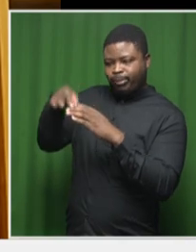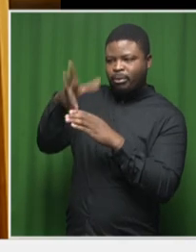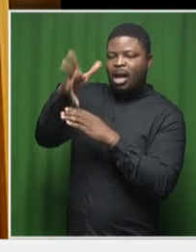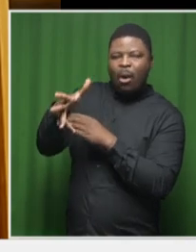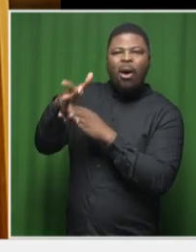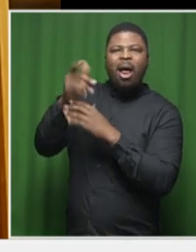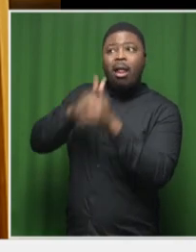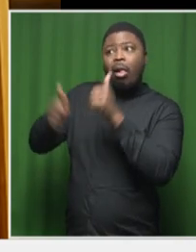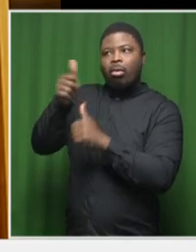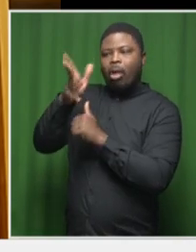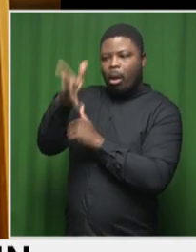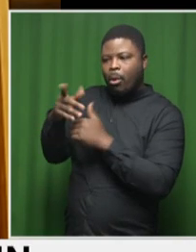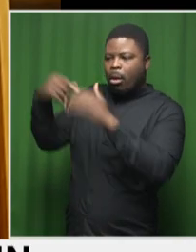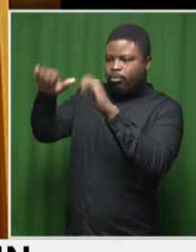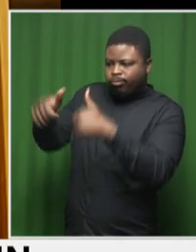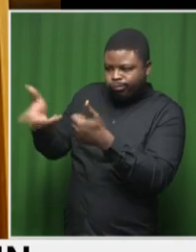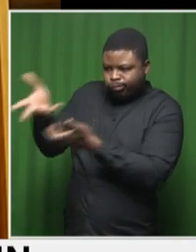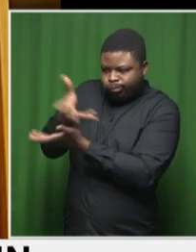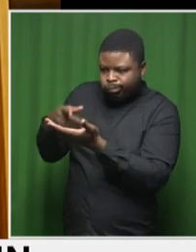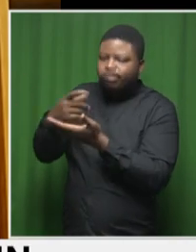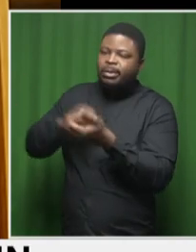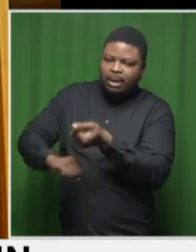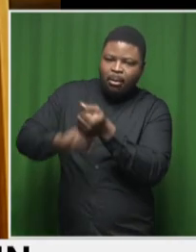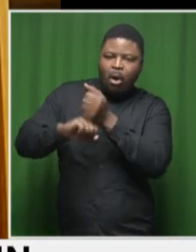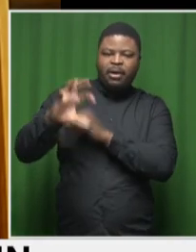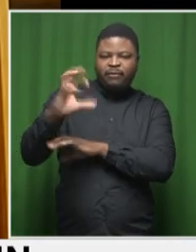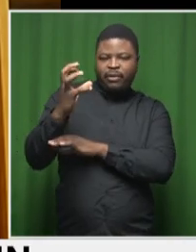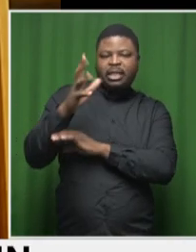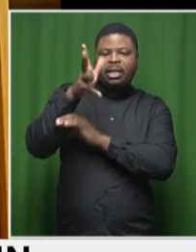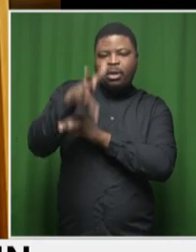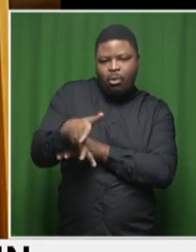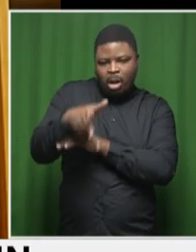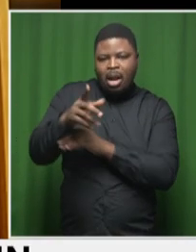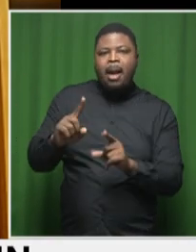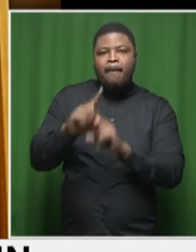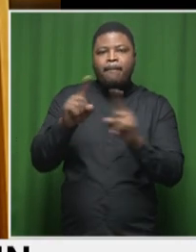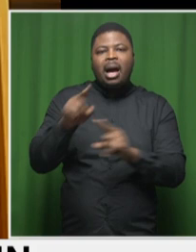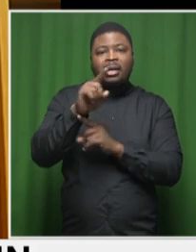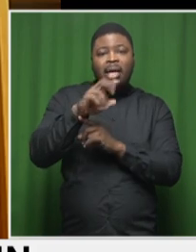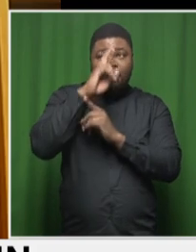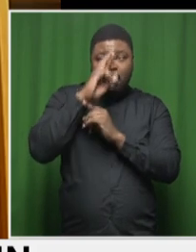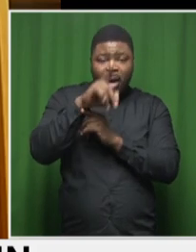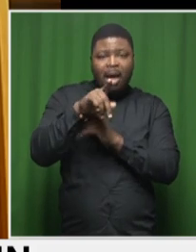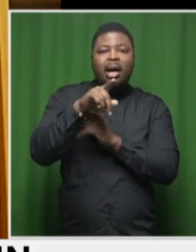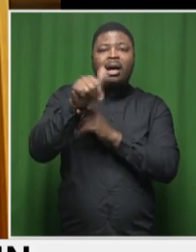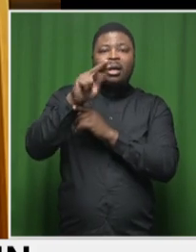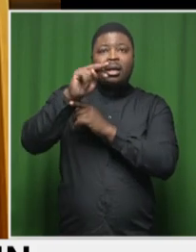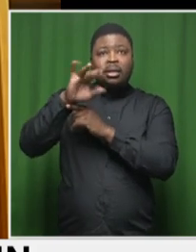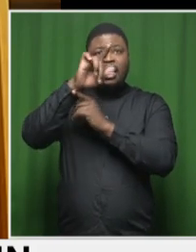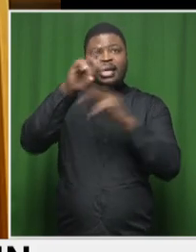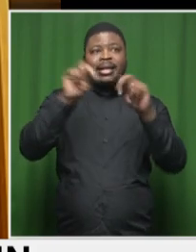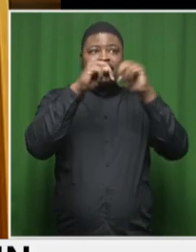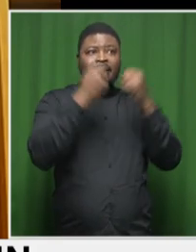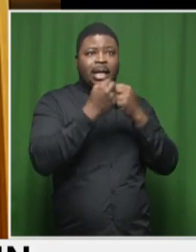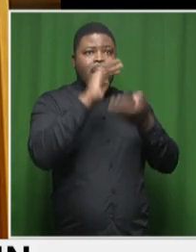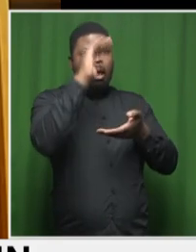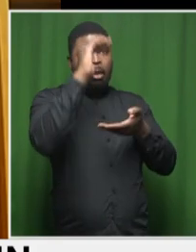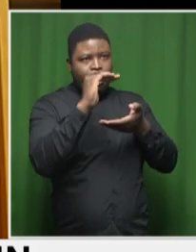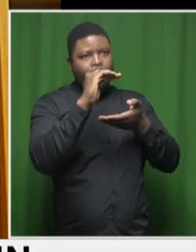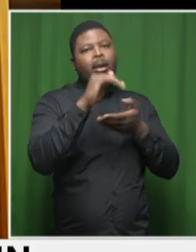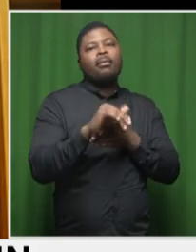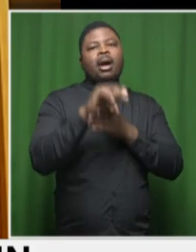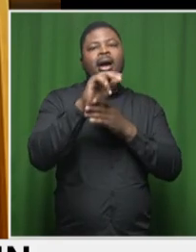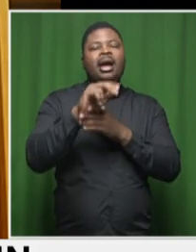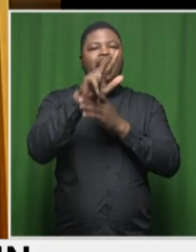that is my prediction, even if the ANC gets below, I mean nationally, 48%, they will still be in the control seat because they will